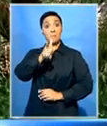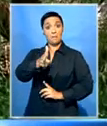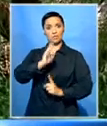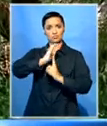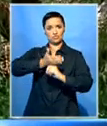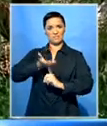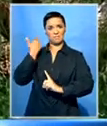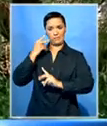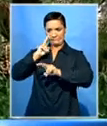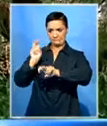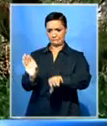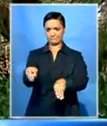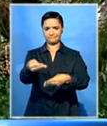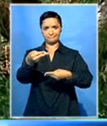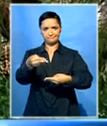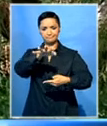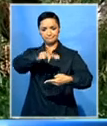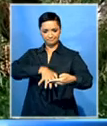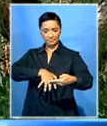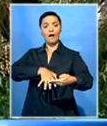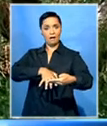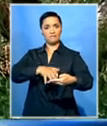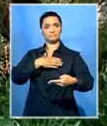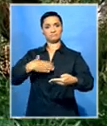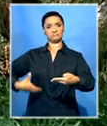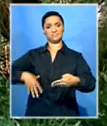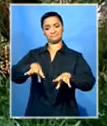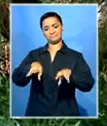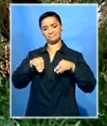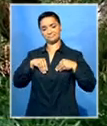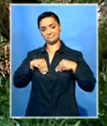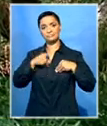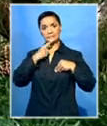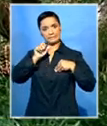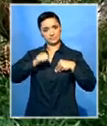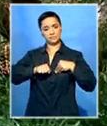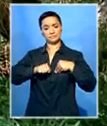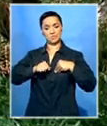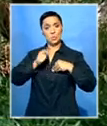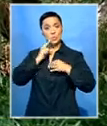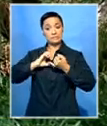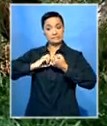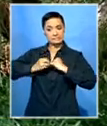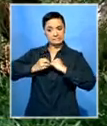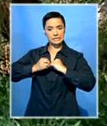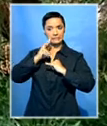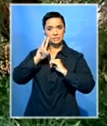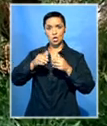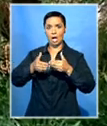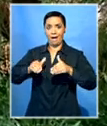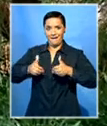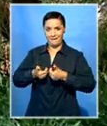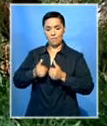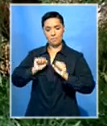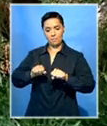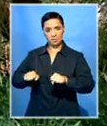Protector and insofar as there needs to be a mechanism which needs to be created to determine what is